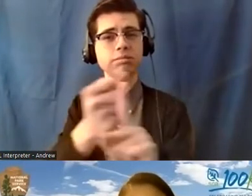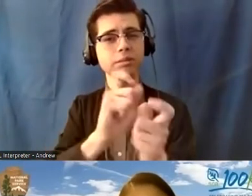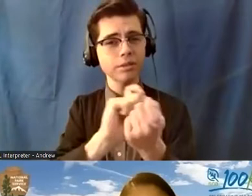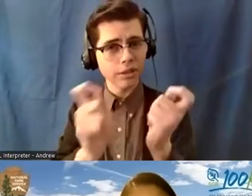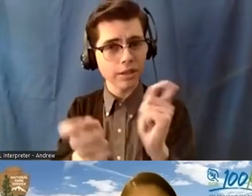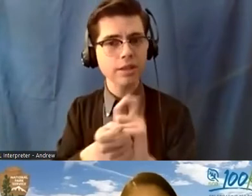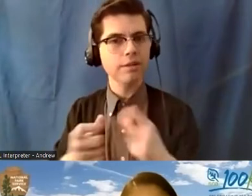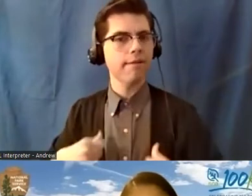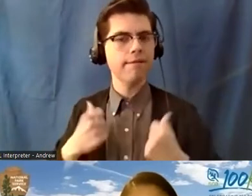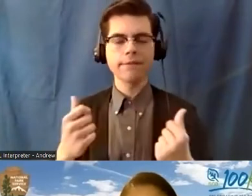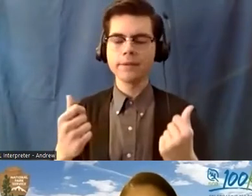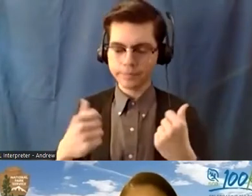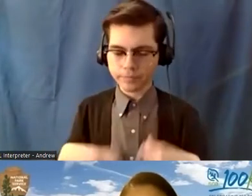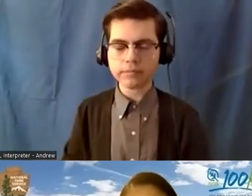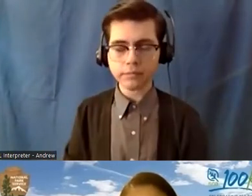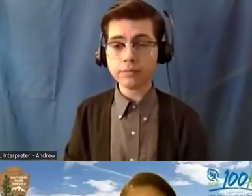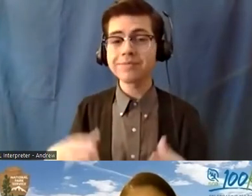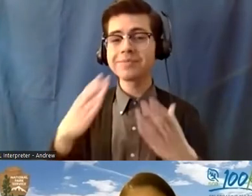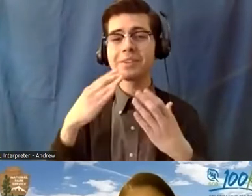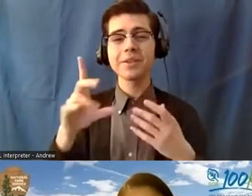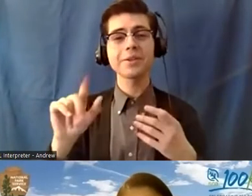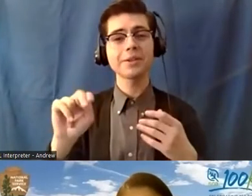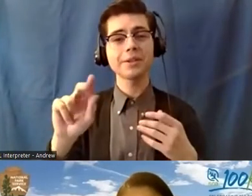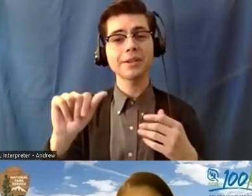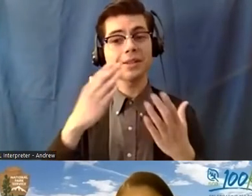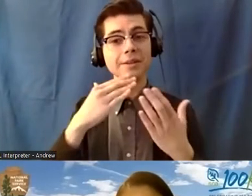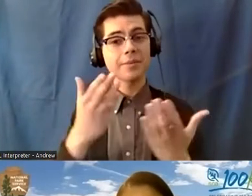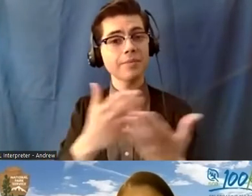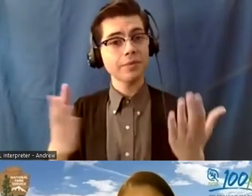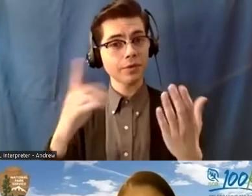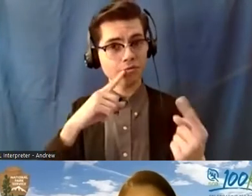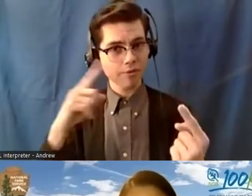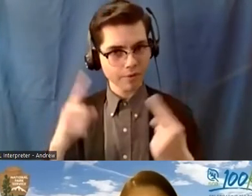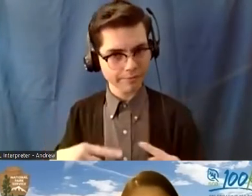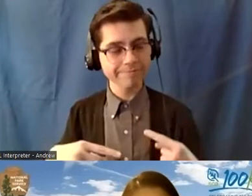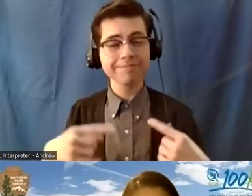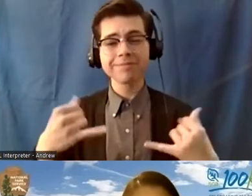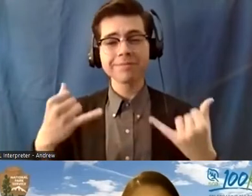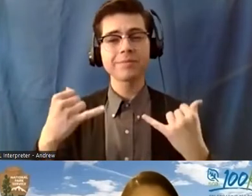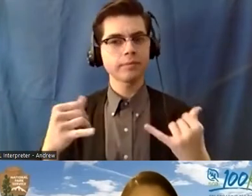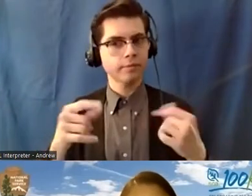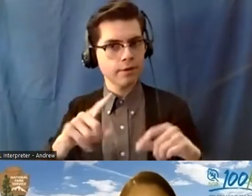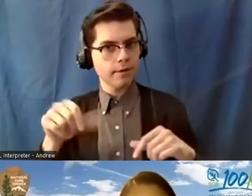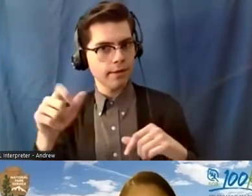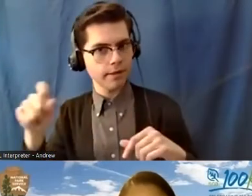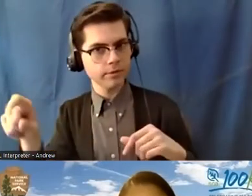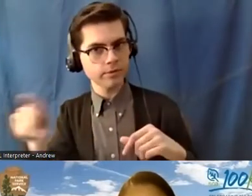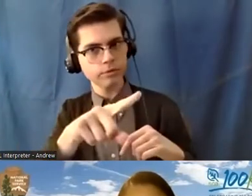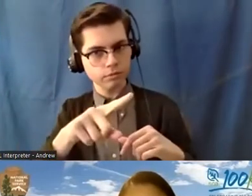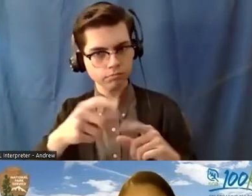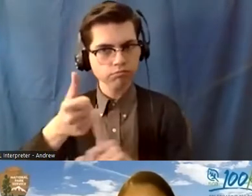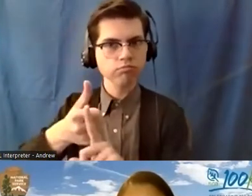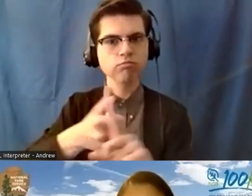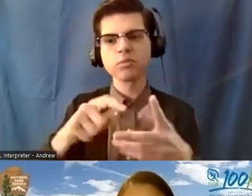Thank you, Donna. And thank you all for those responses. I now have a different question for each one of you. And I'll start again with you,